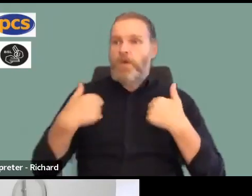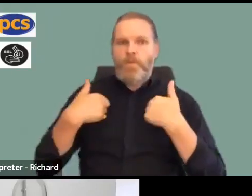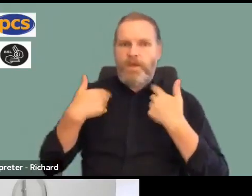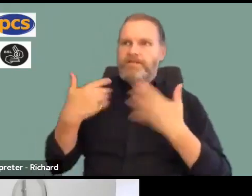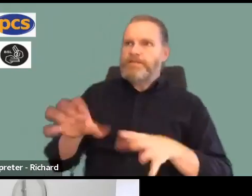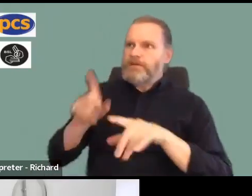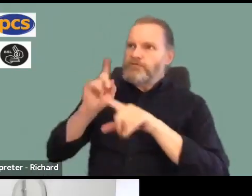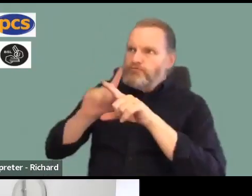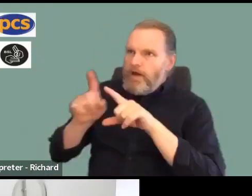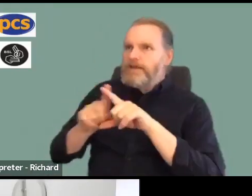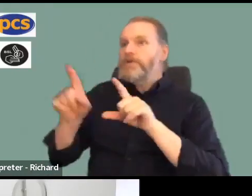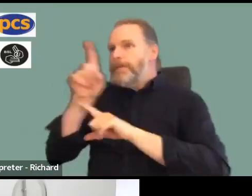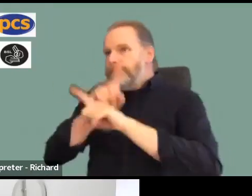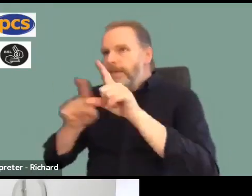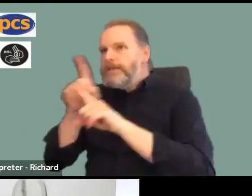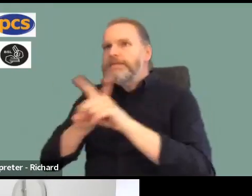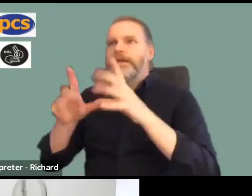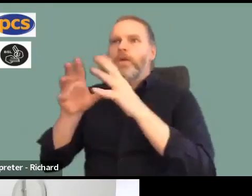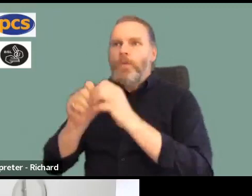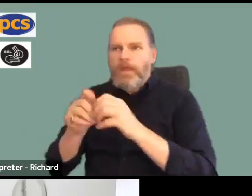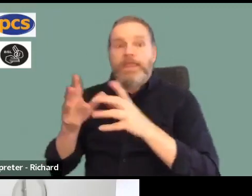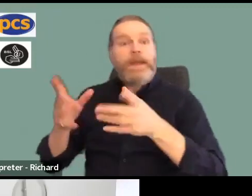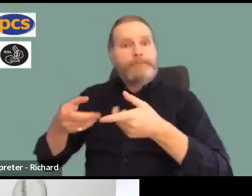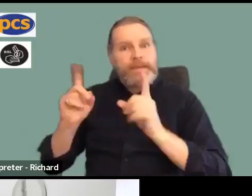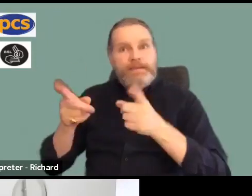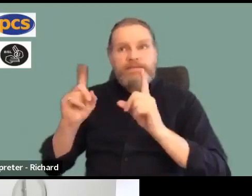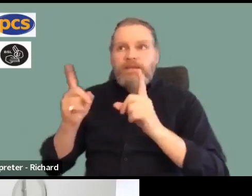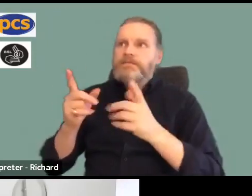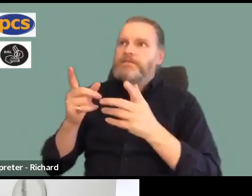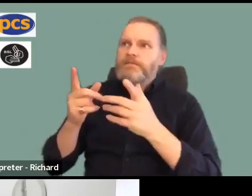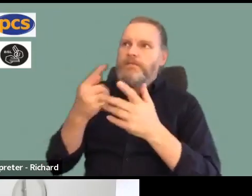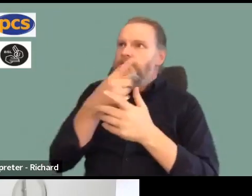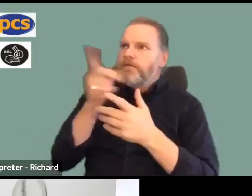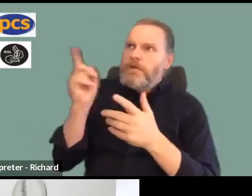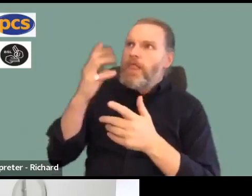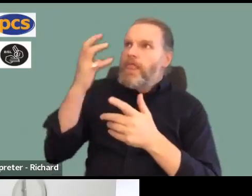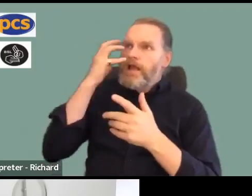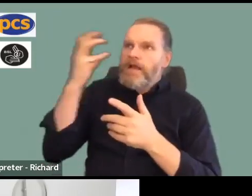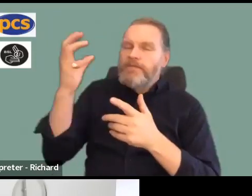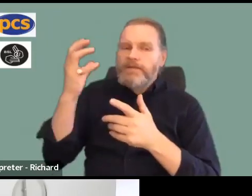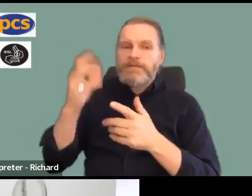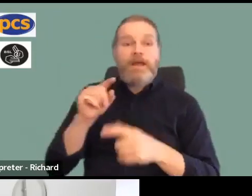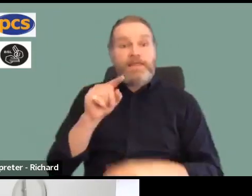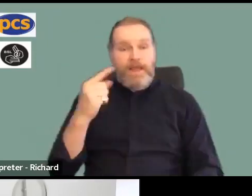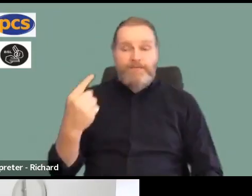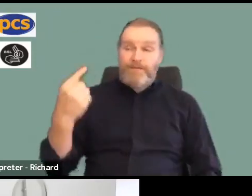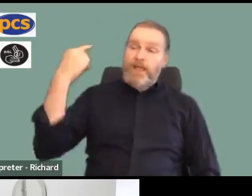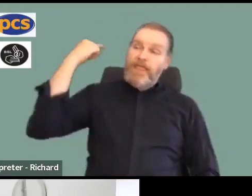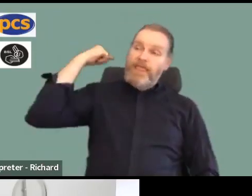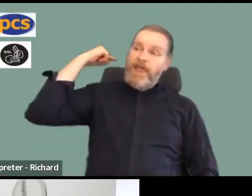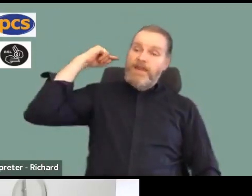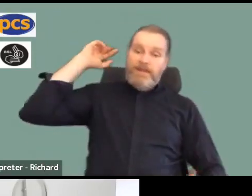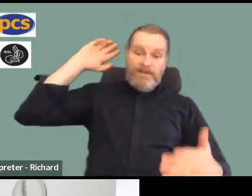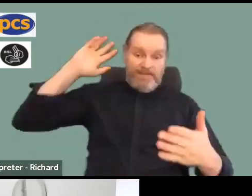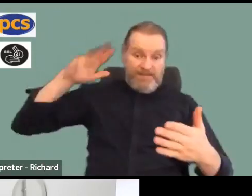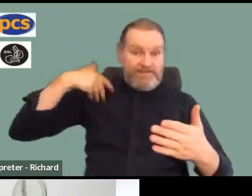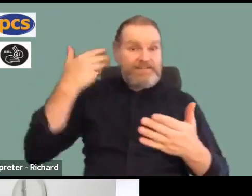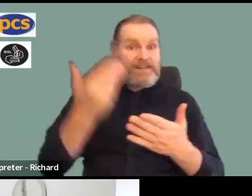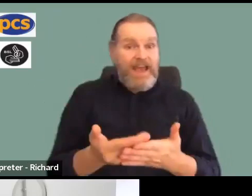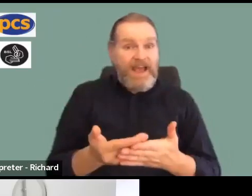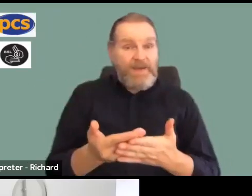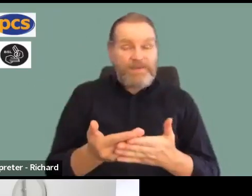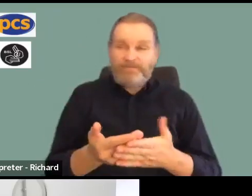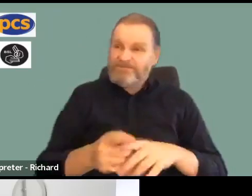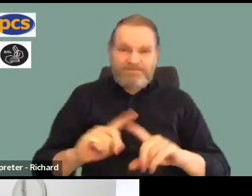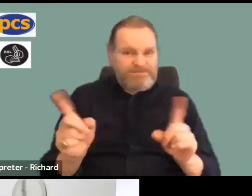servants to try to persuade them to do the right thing. Well, as we've all seen since that time, things have not got better. They've got worse.